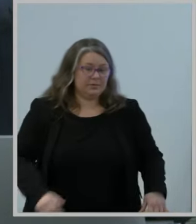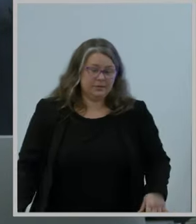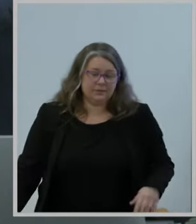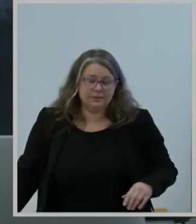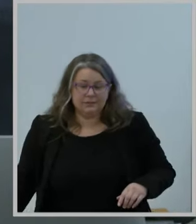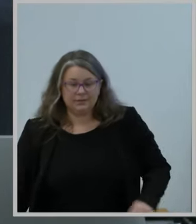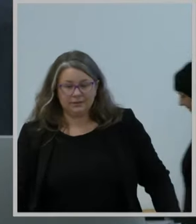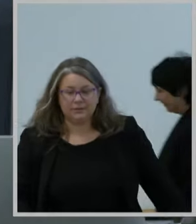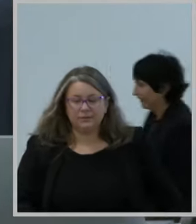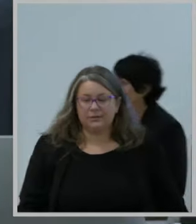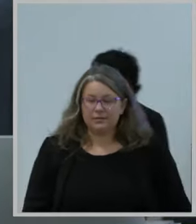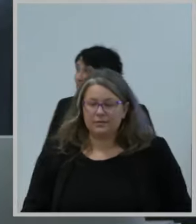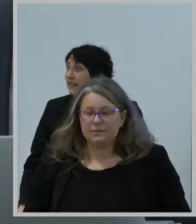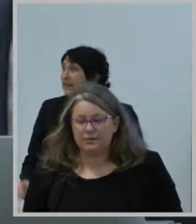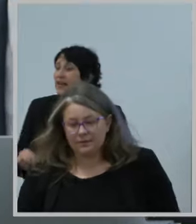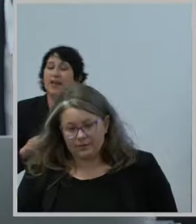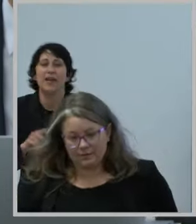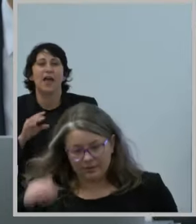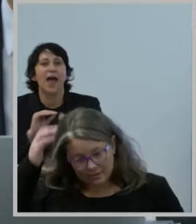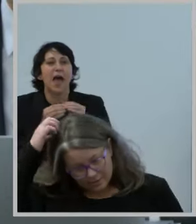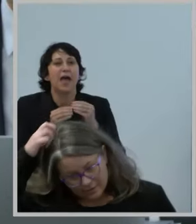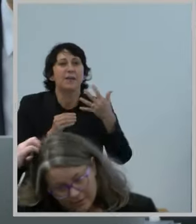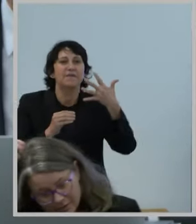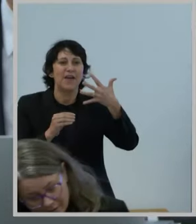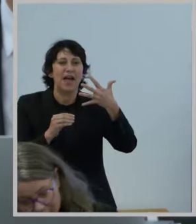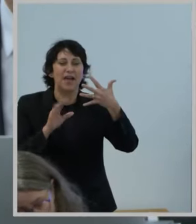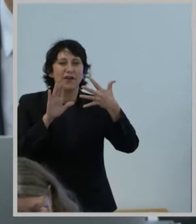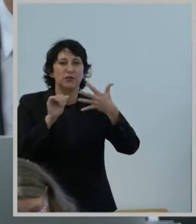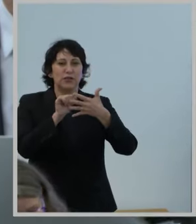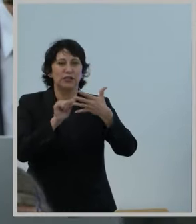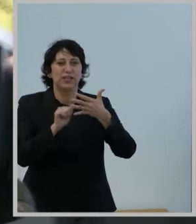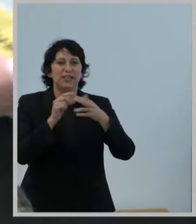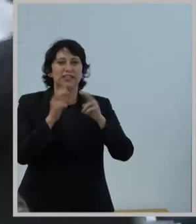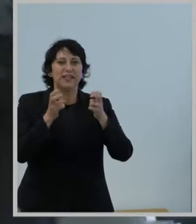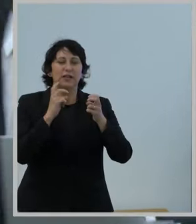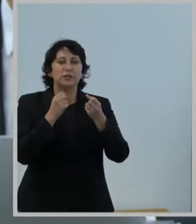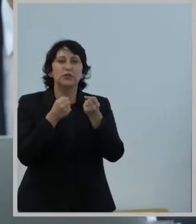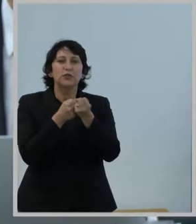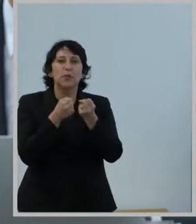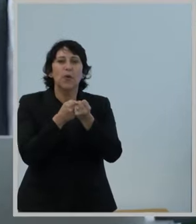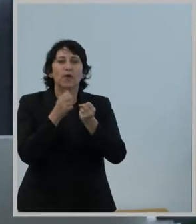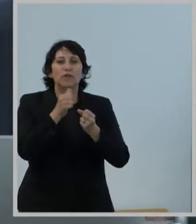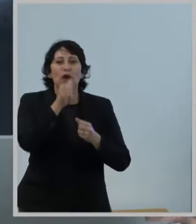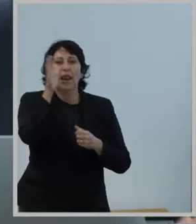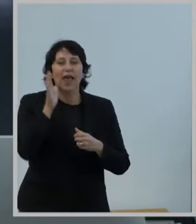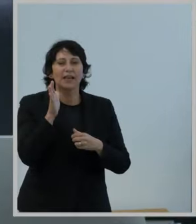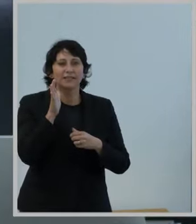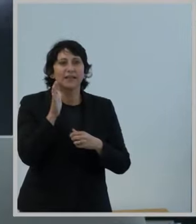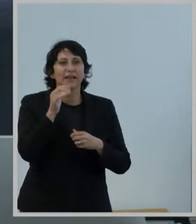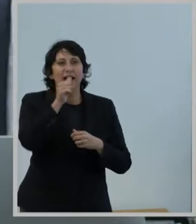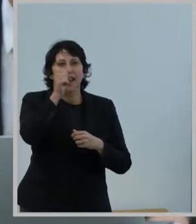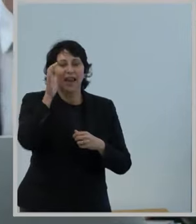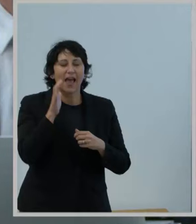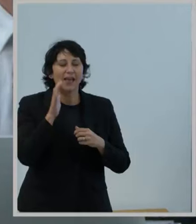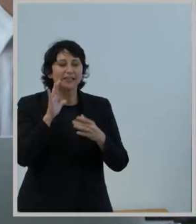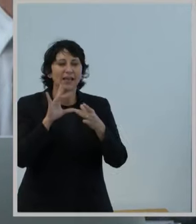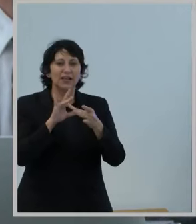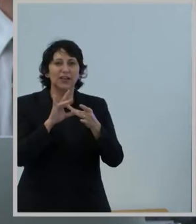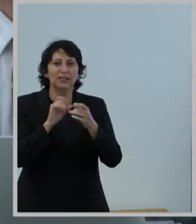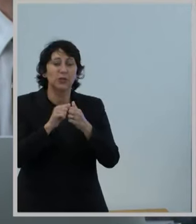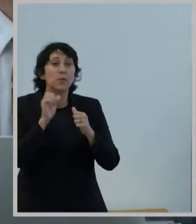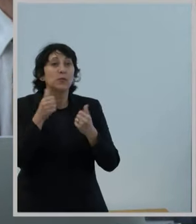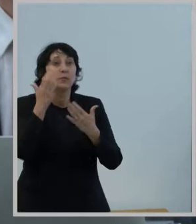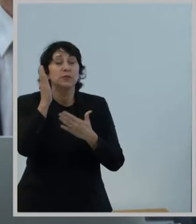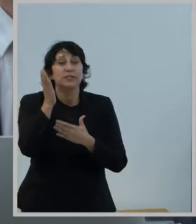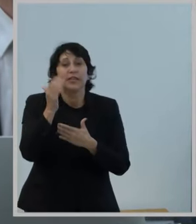Madam Chairwoman and Commissioners, item five on your agenda is titled Support for Alaska Connectivity and will be presented by